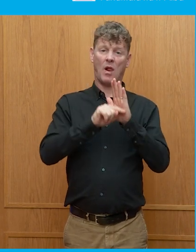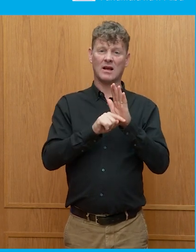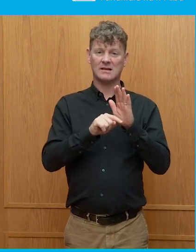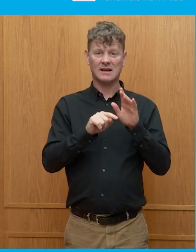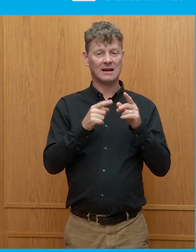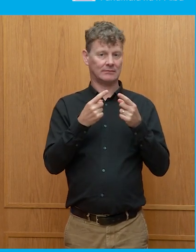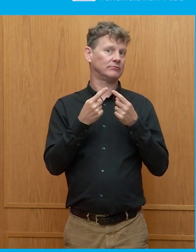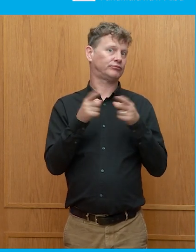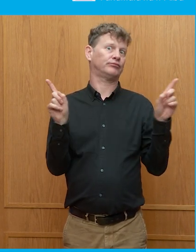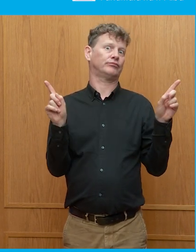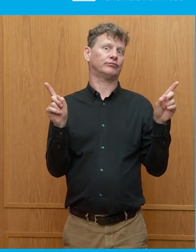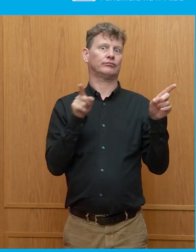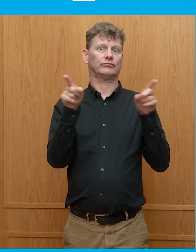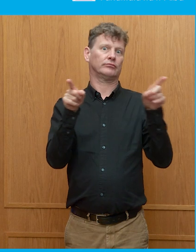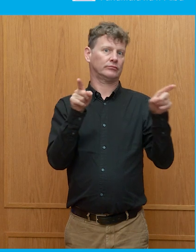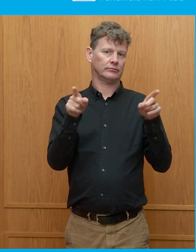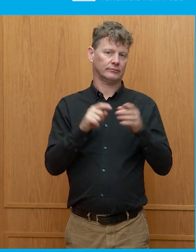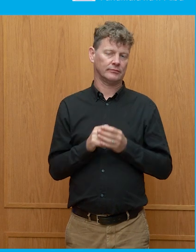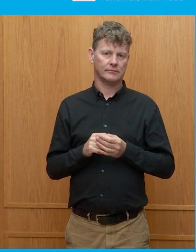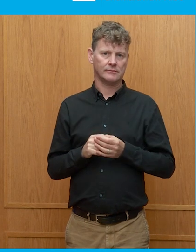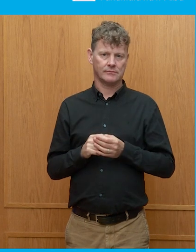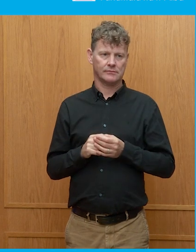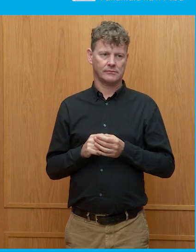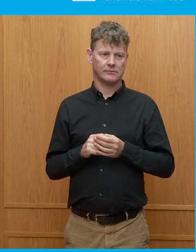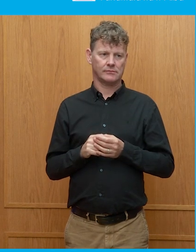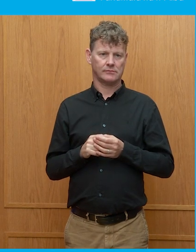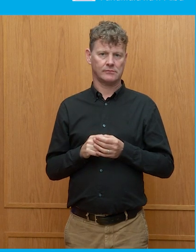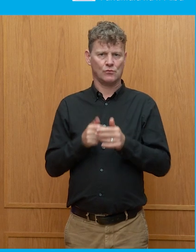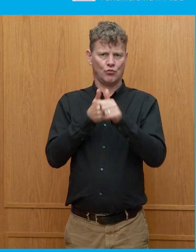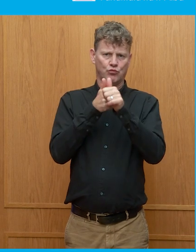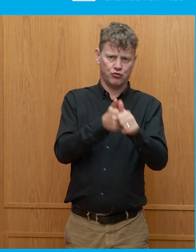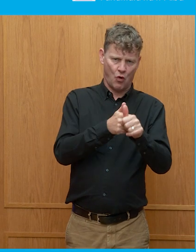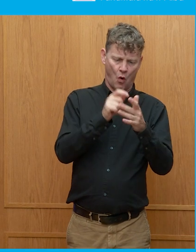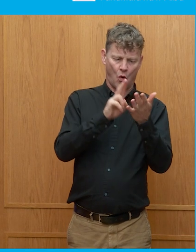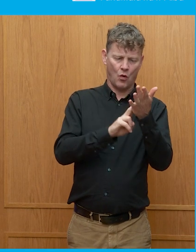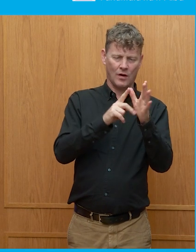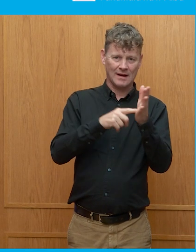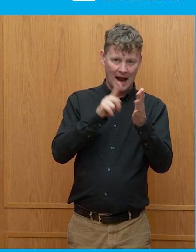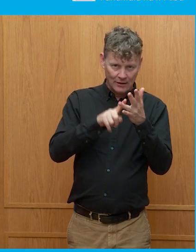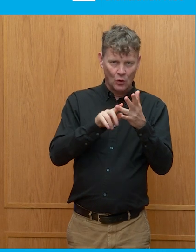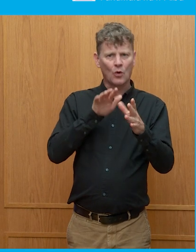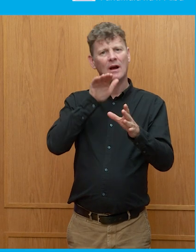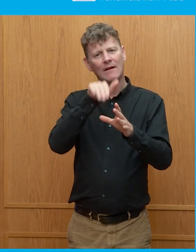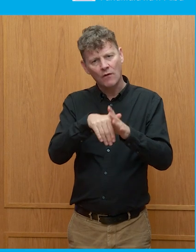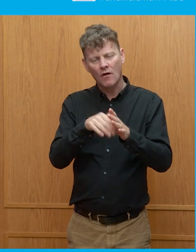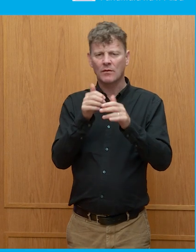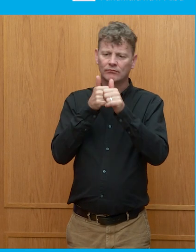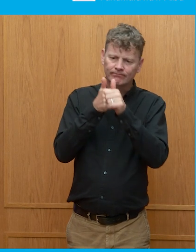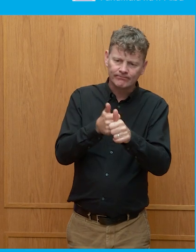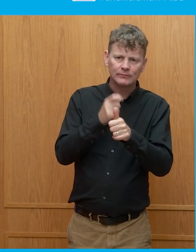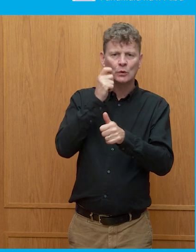stark. It is you're either pro-NATO and pro-involvement and pro-Ukraine and